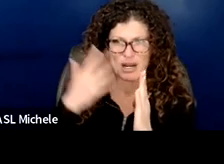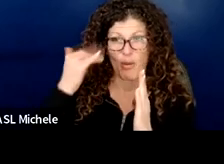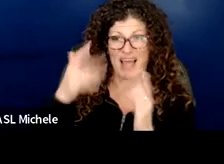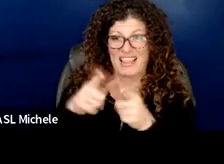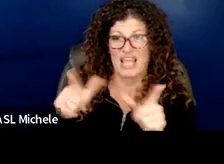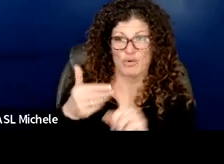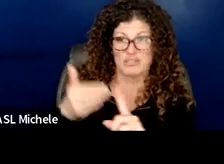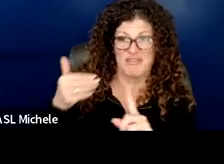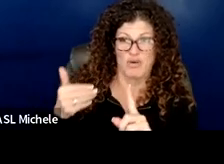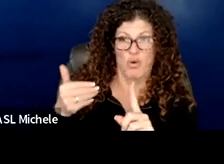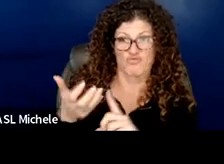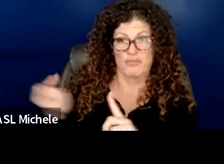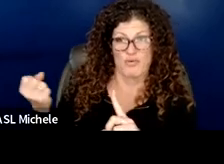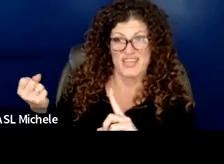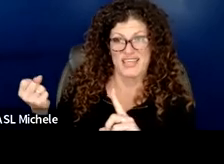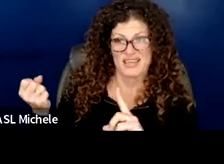there previously might be